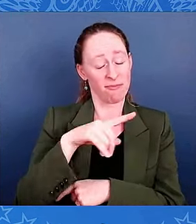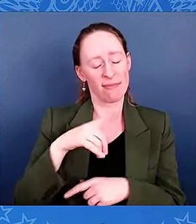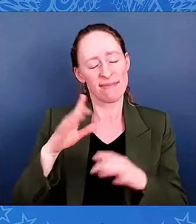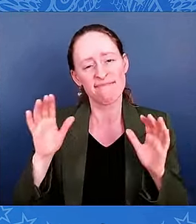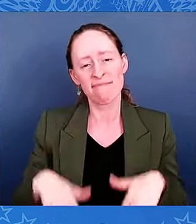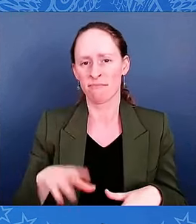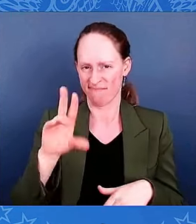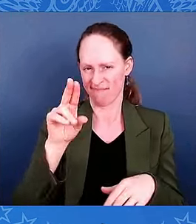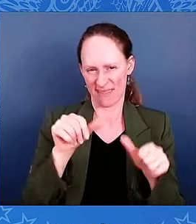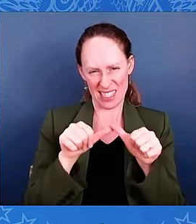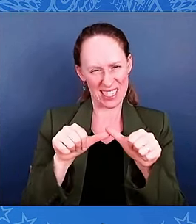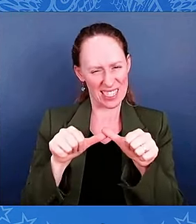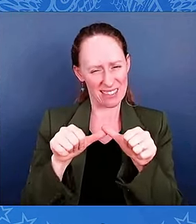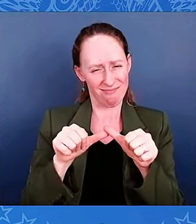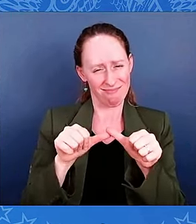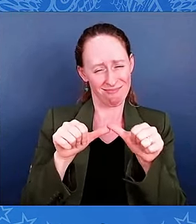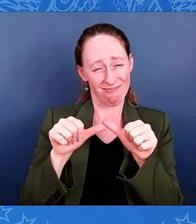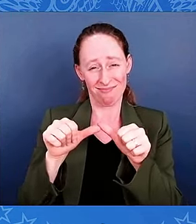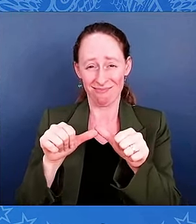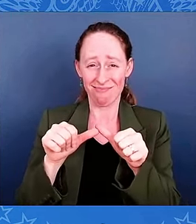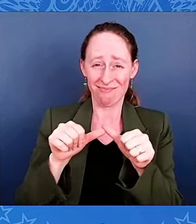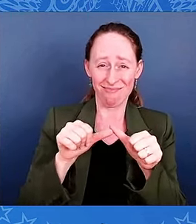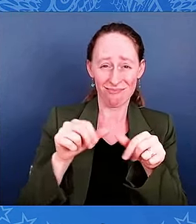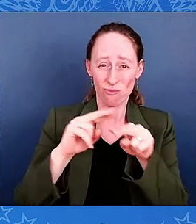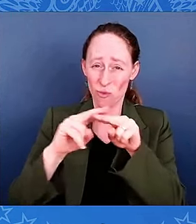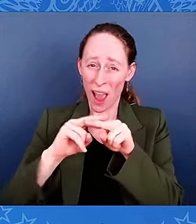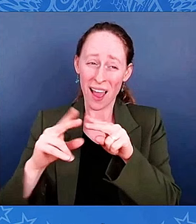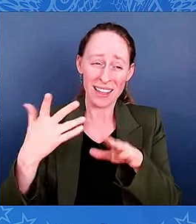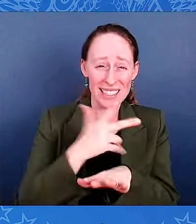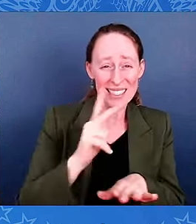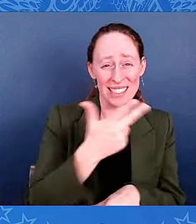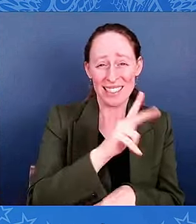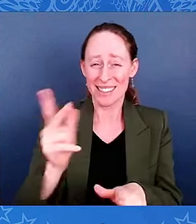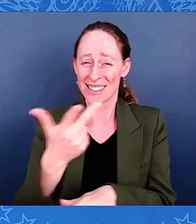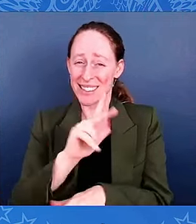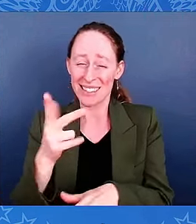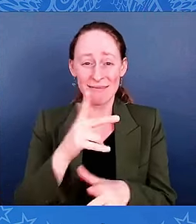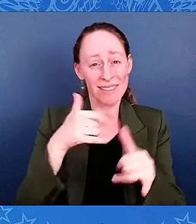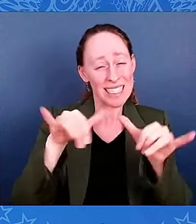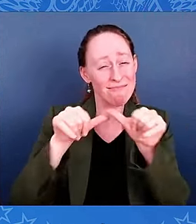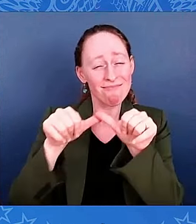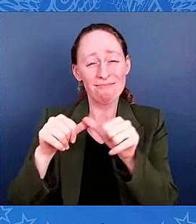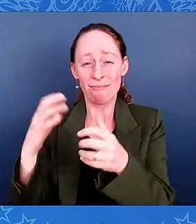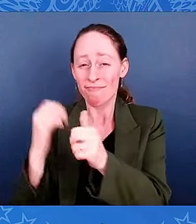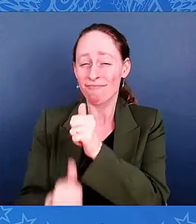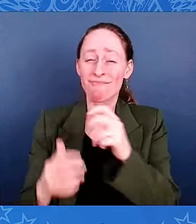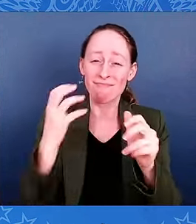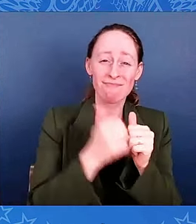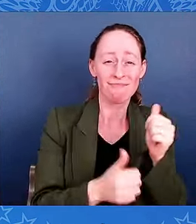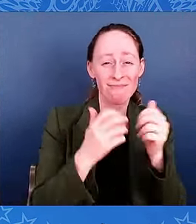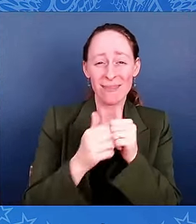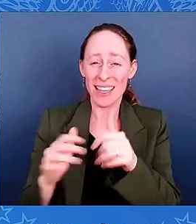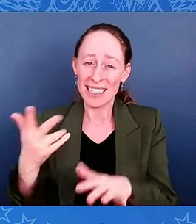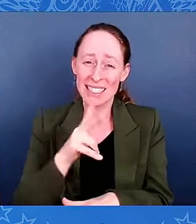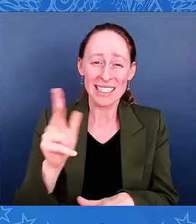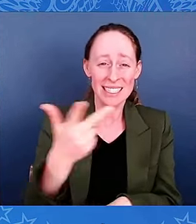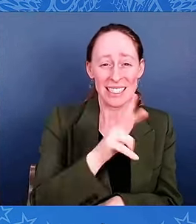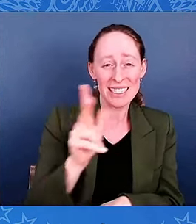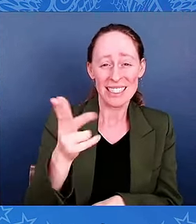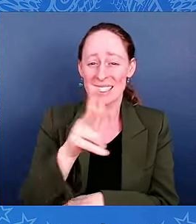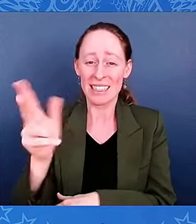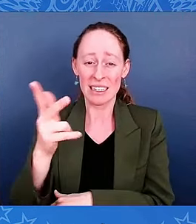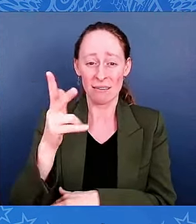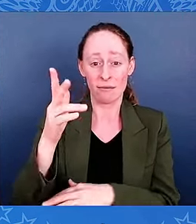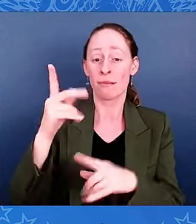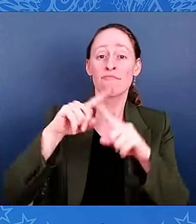destroying as much track as they could along the way and cutting as many telegraph wires as they could. They almost made it to Georgia,